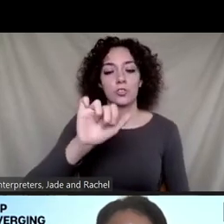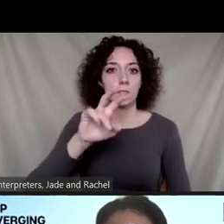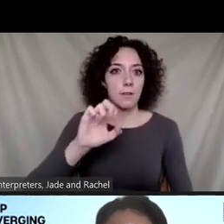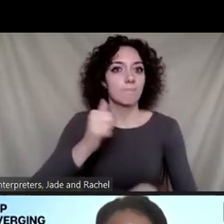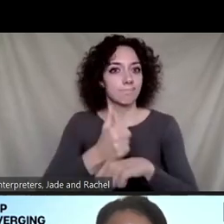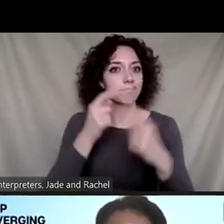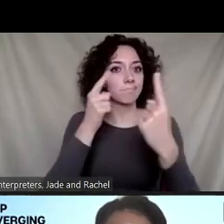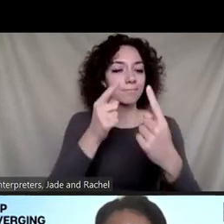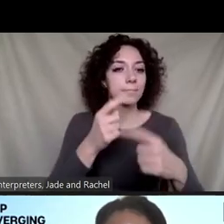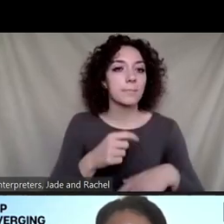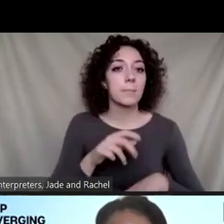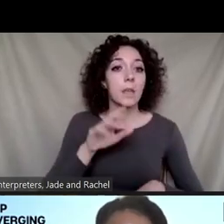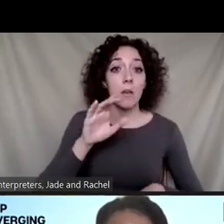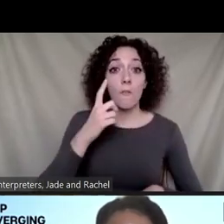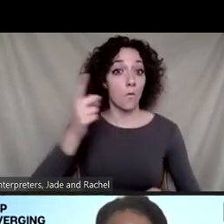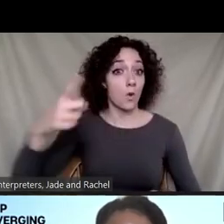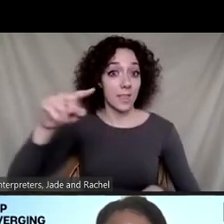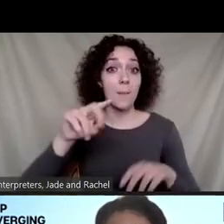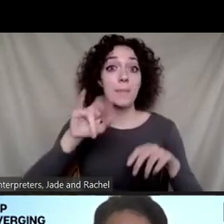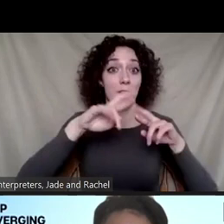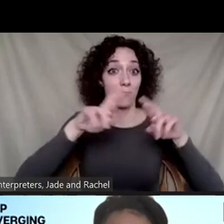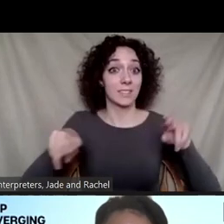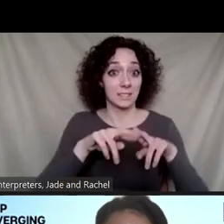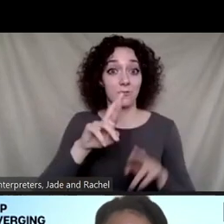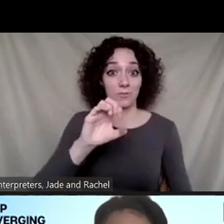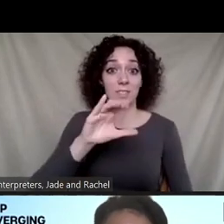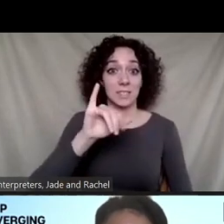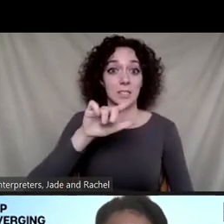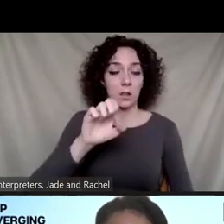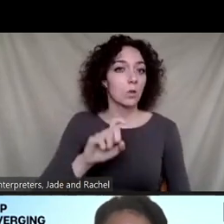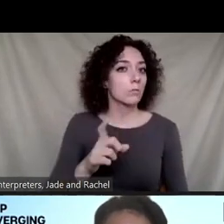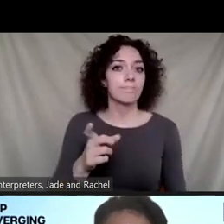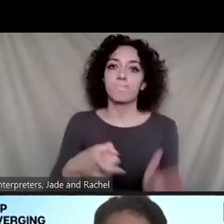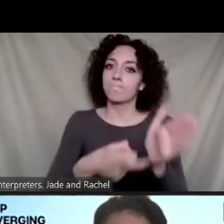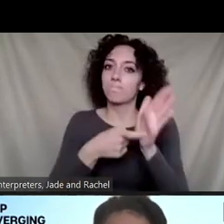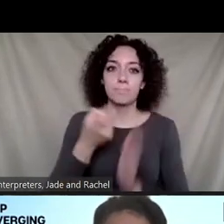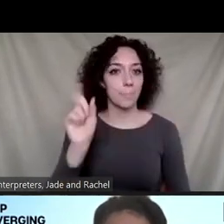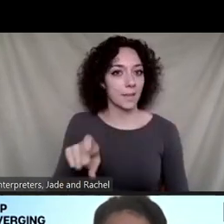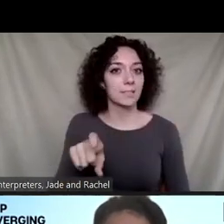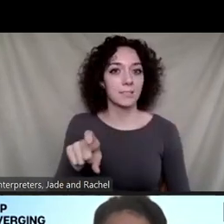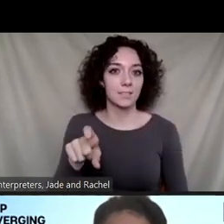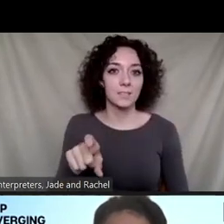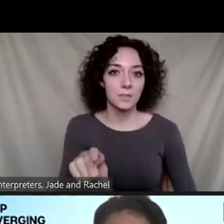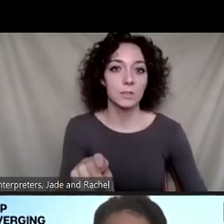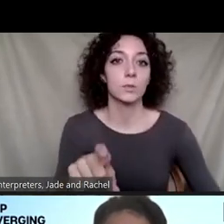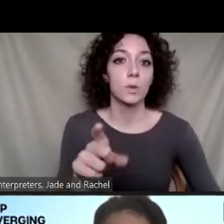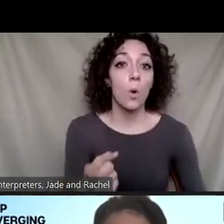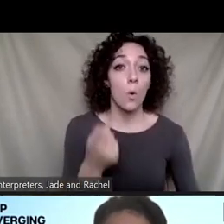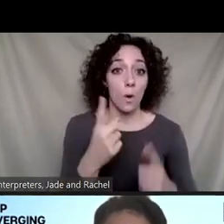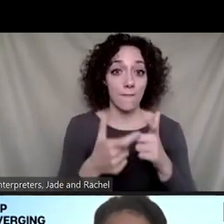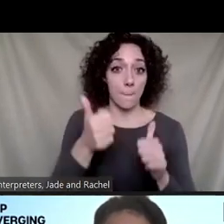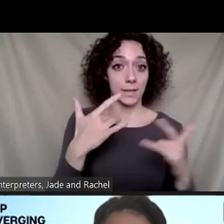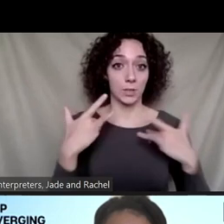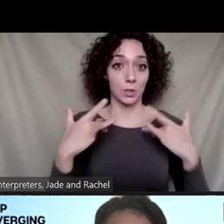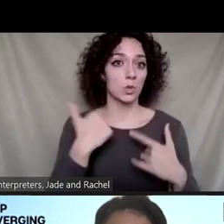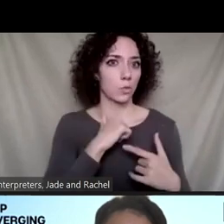them recycling is mandatory. Dr. Trotson One thing that we found very interesting is generally one of the biggest concerns we found across